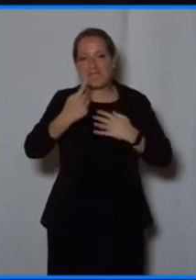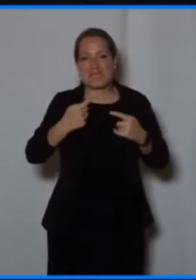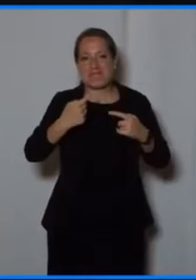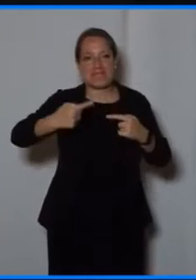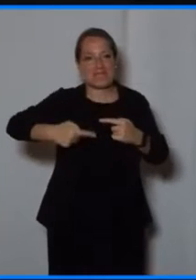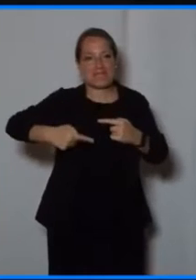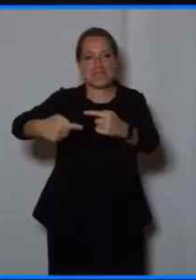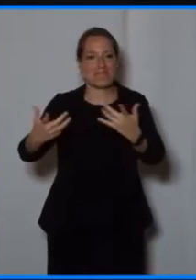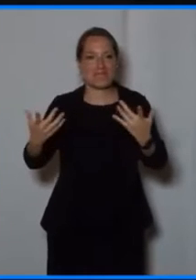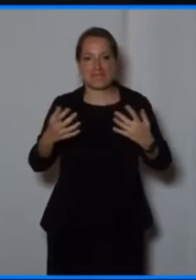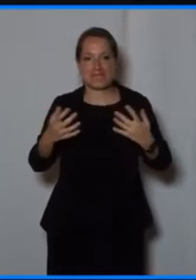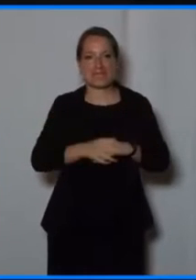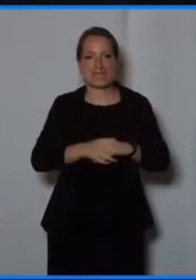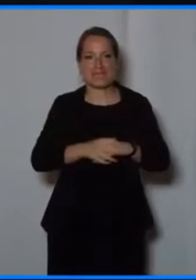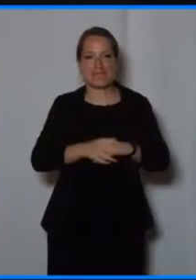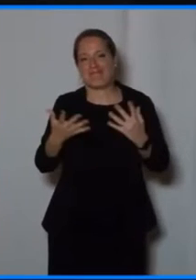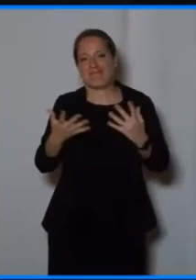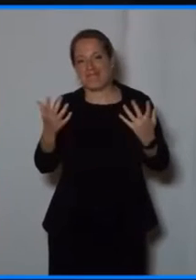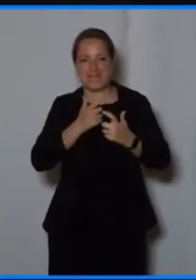So we can go home now. Exactly.